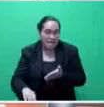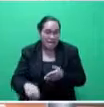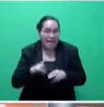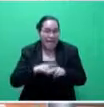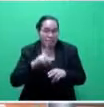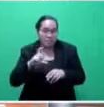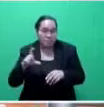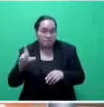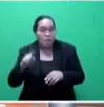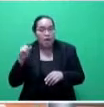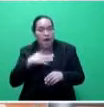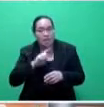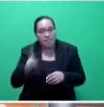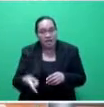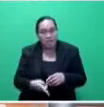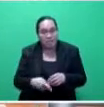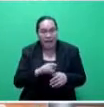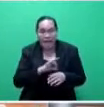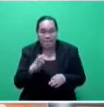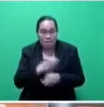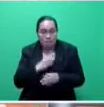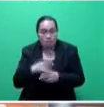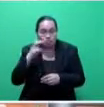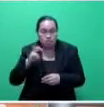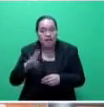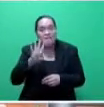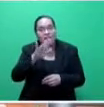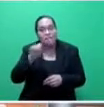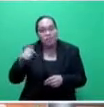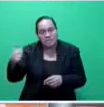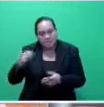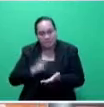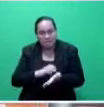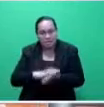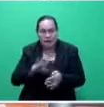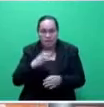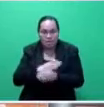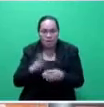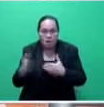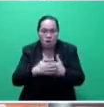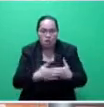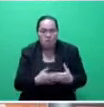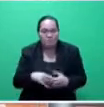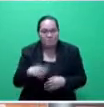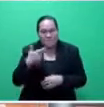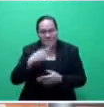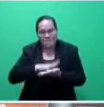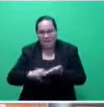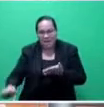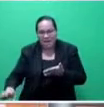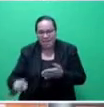FCCC, $100,000. Unemployment benefit, tourism sector, $5.6 million. Unemployment benefit, lockdown areas, formal sector, $7 million.